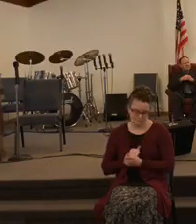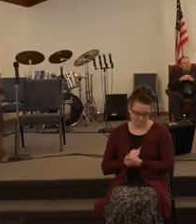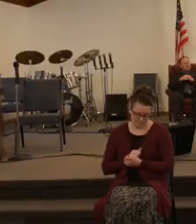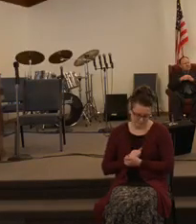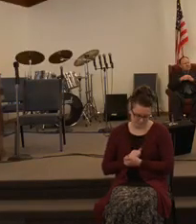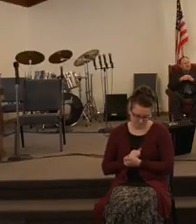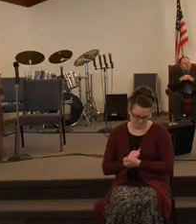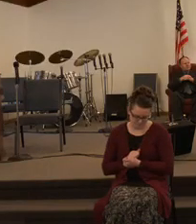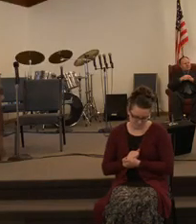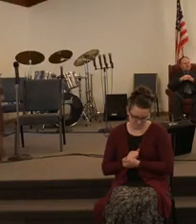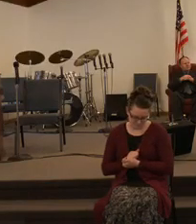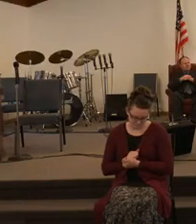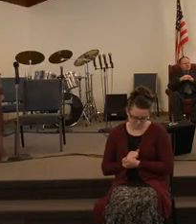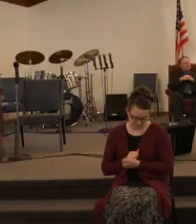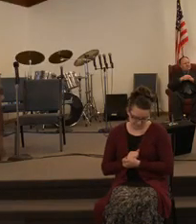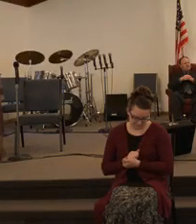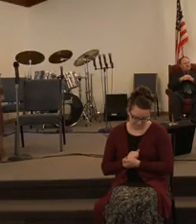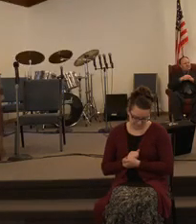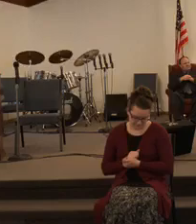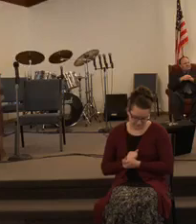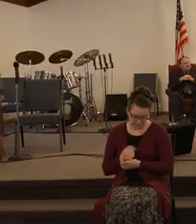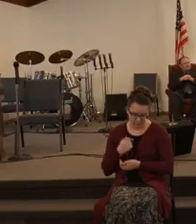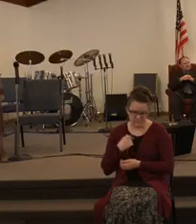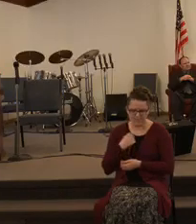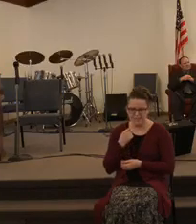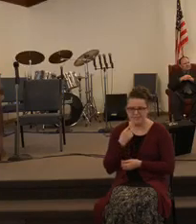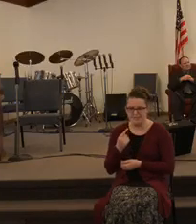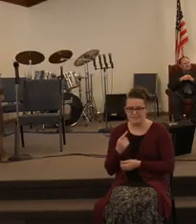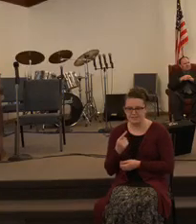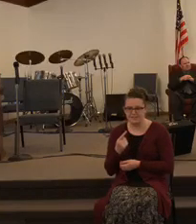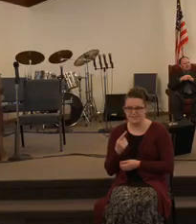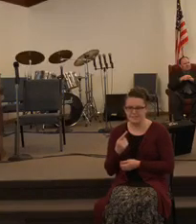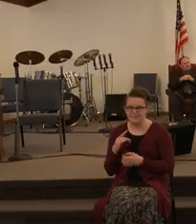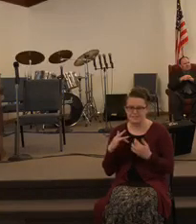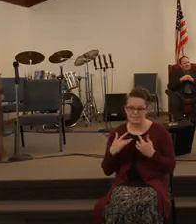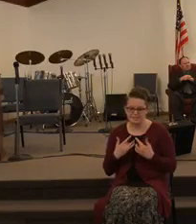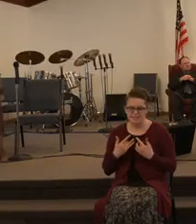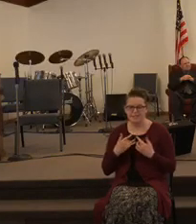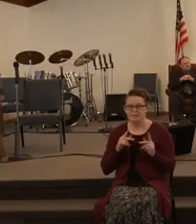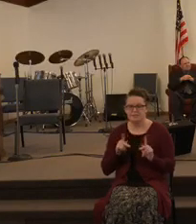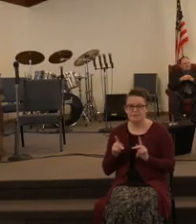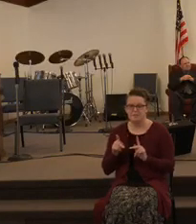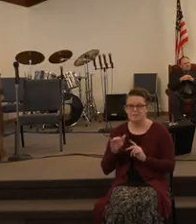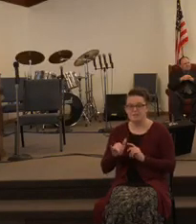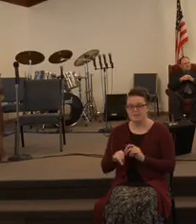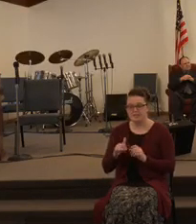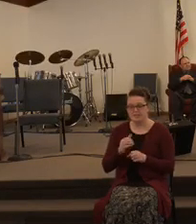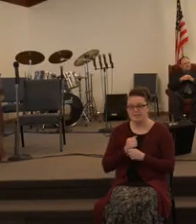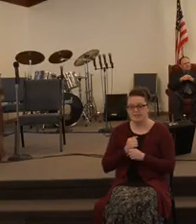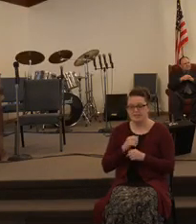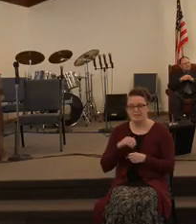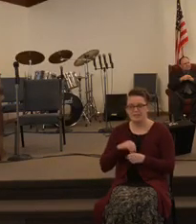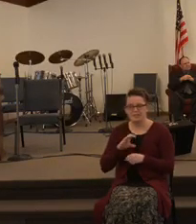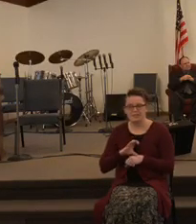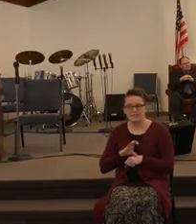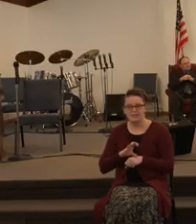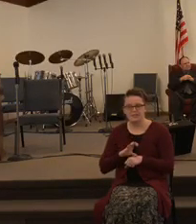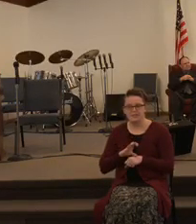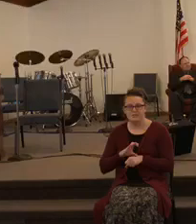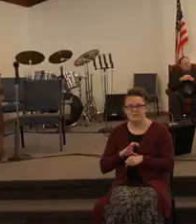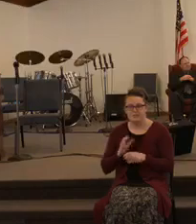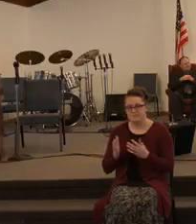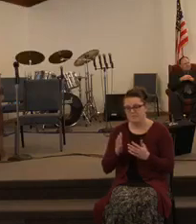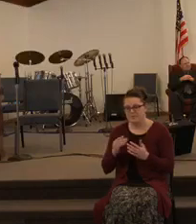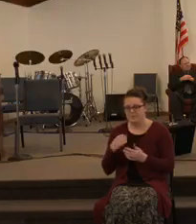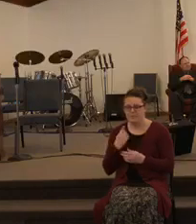And I tried to tell that to young people that get in the church. There's some things that we're going to say to you that